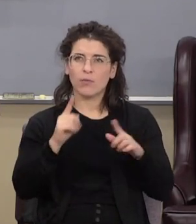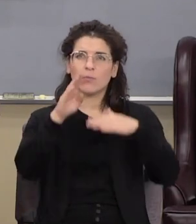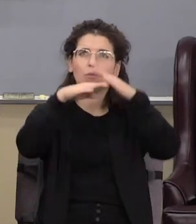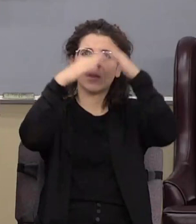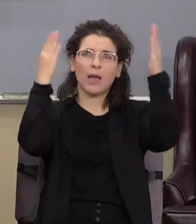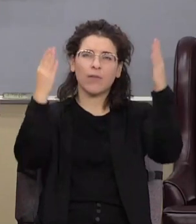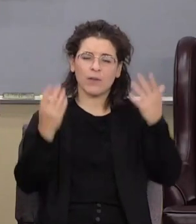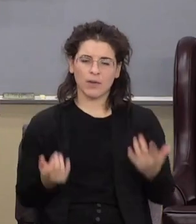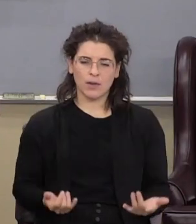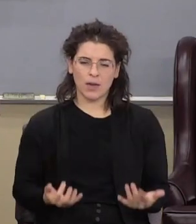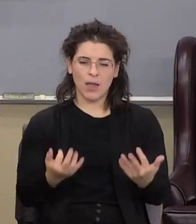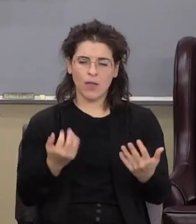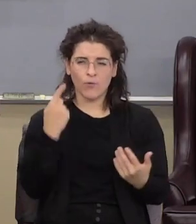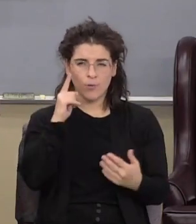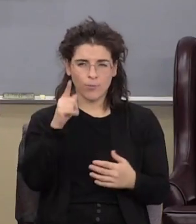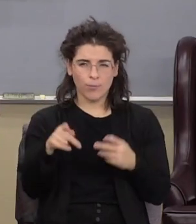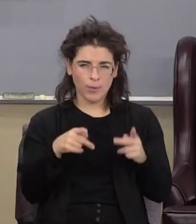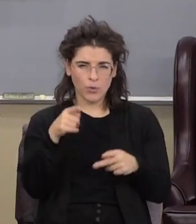and hell for people you know